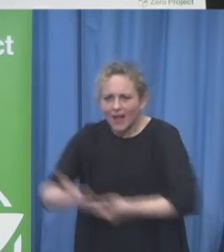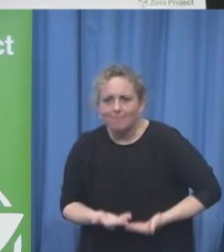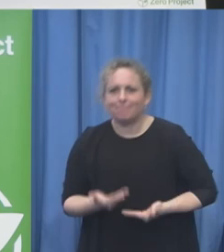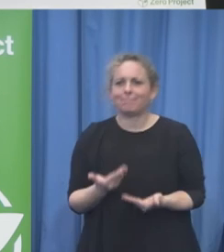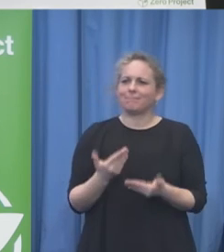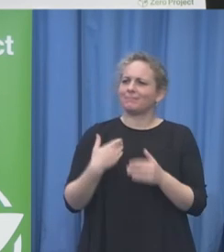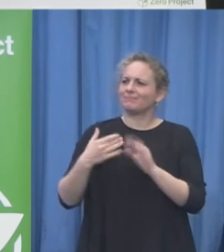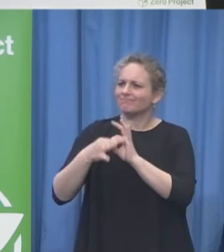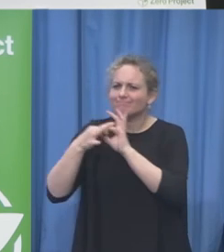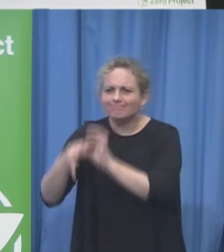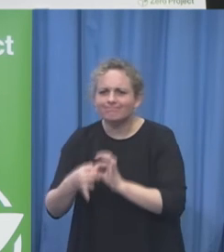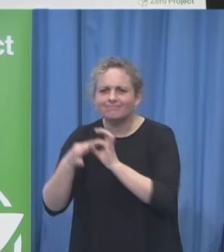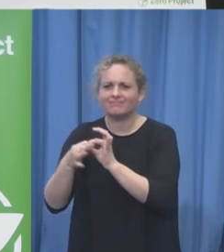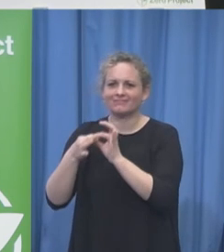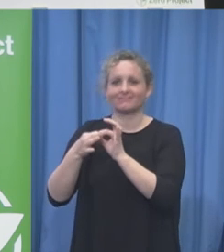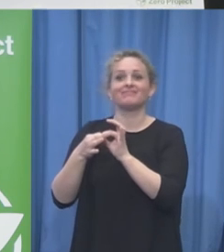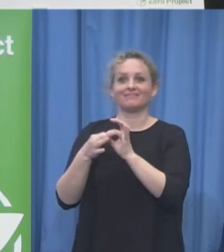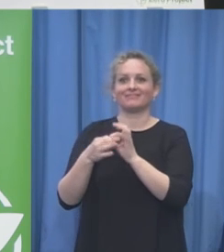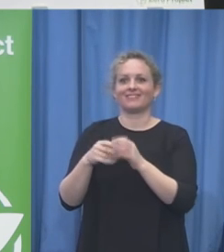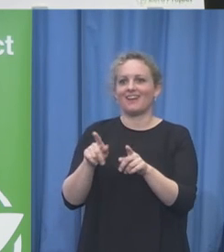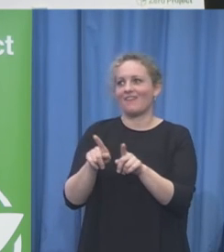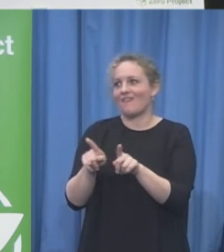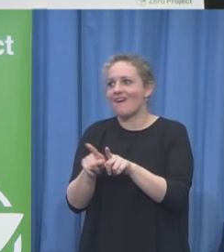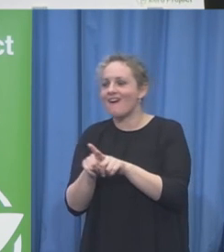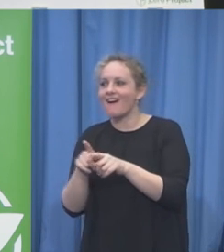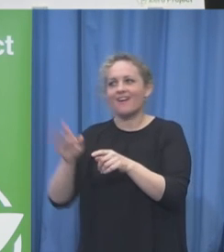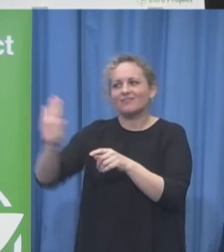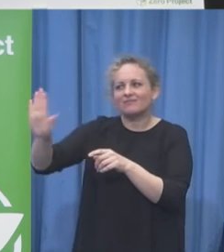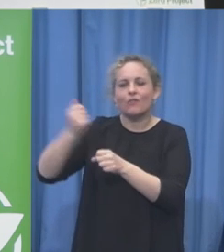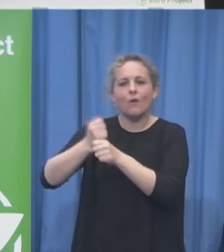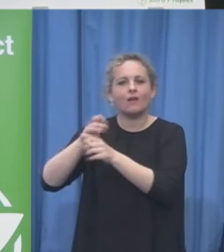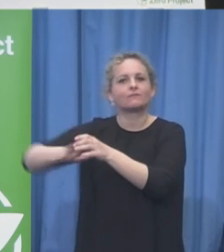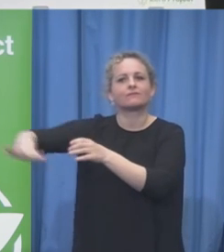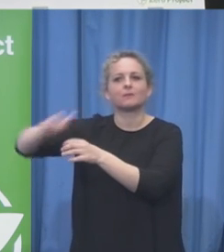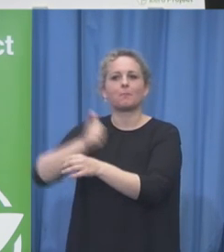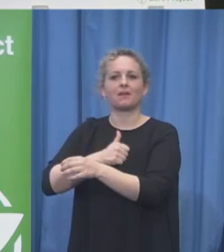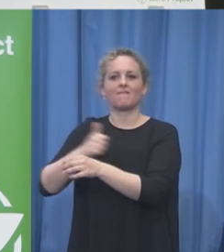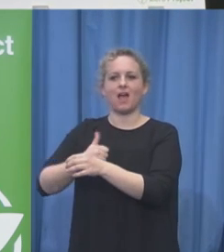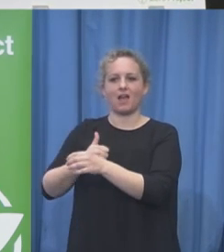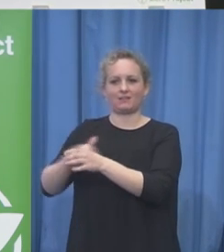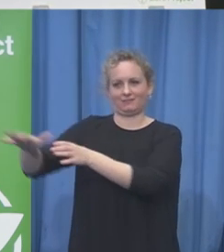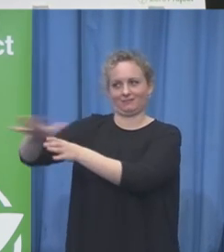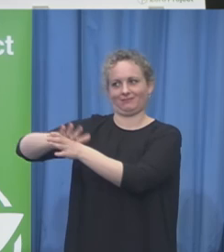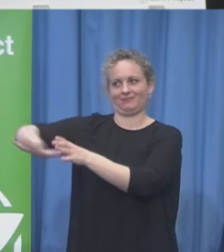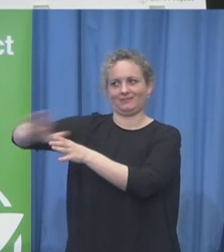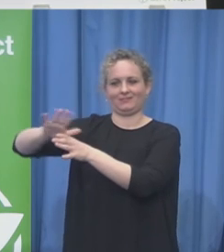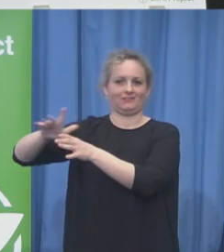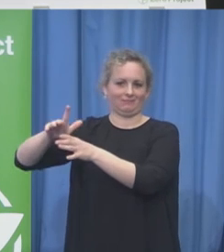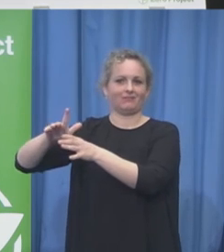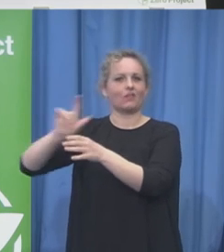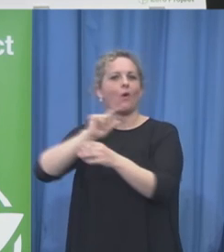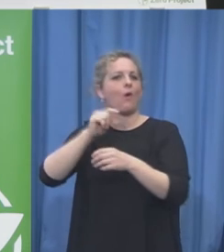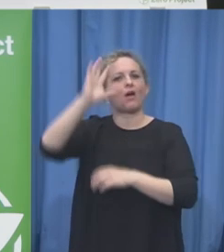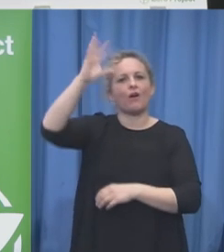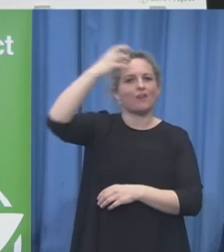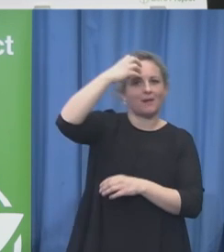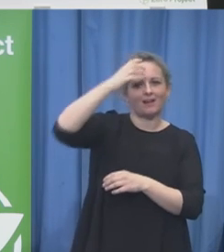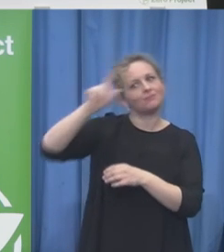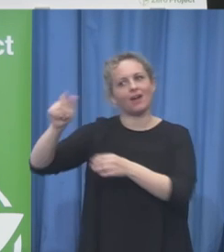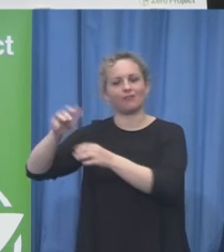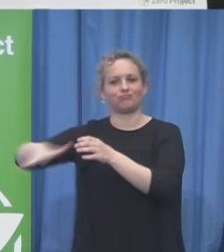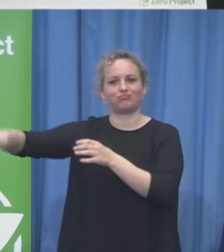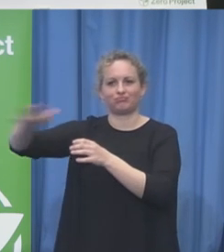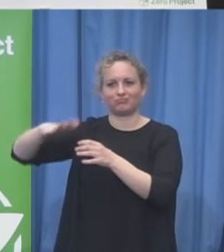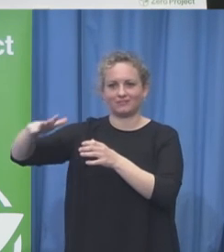private sector among whom are Cisco, Microsoft, Barclays,